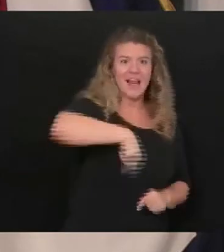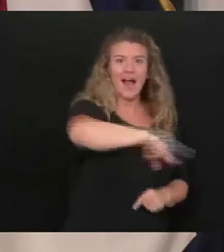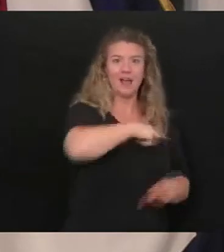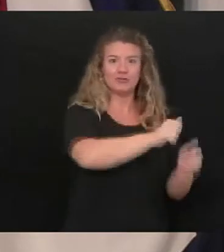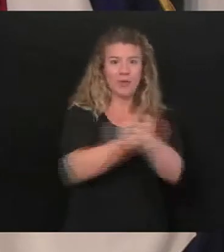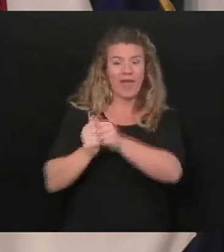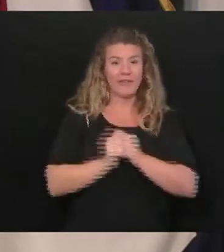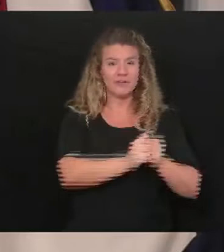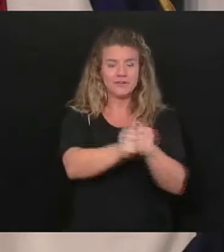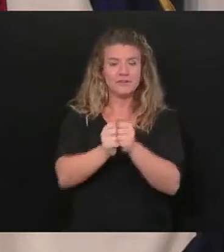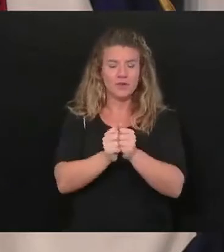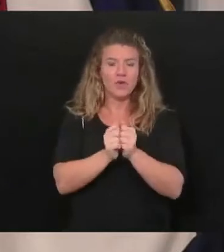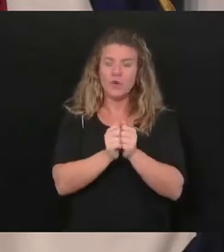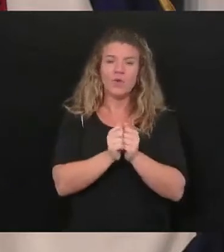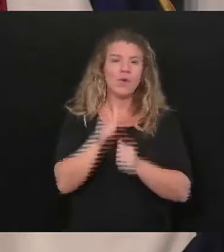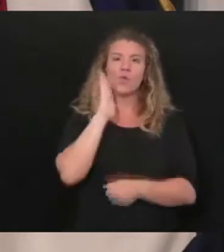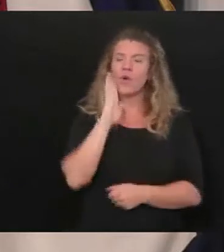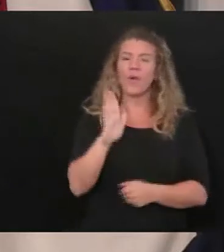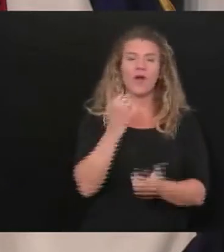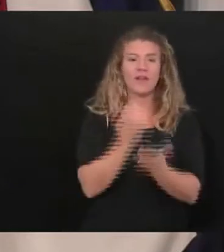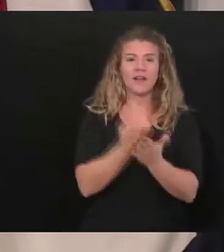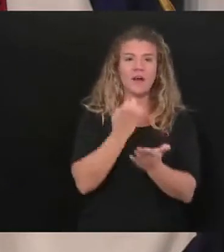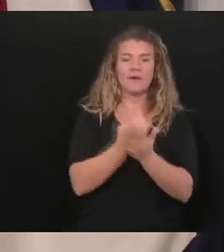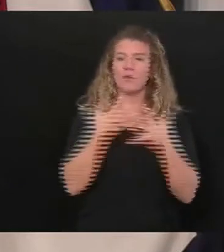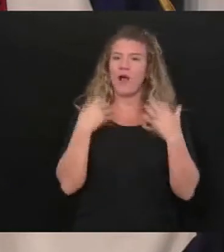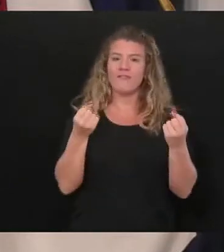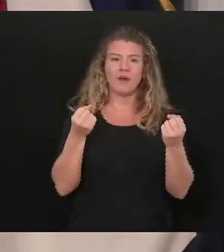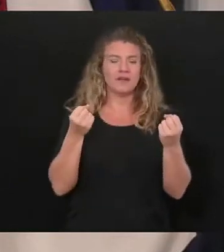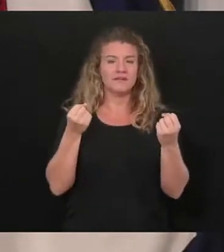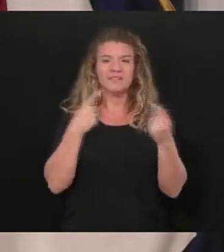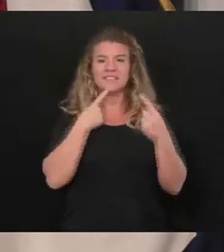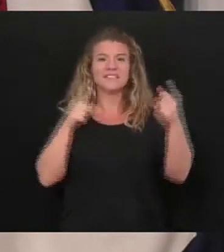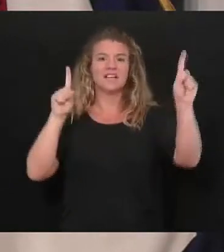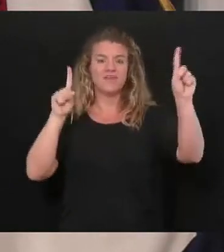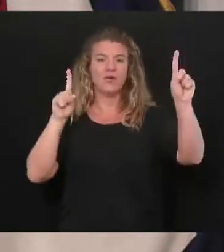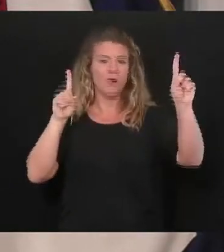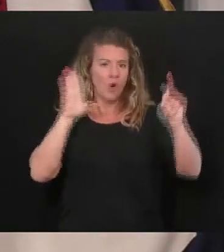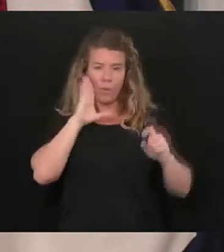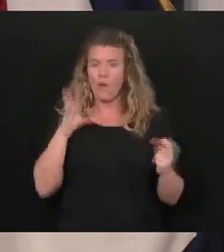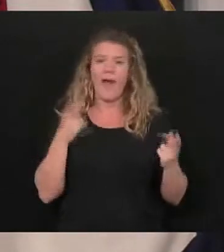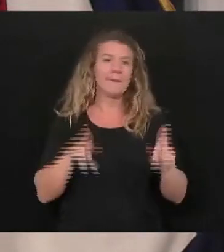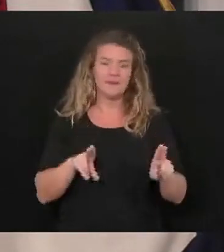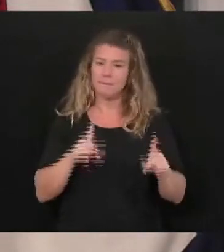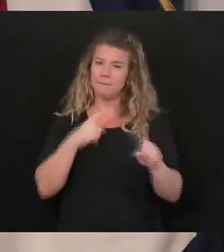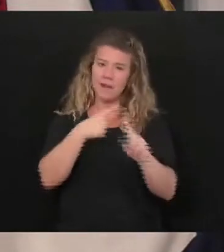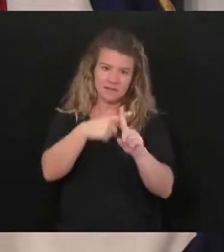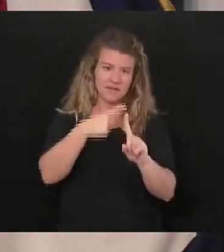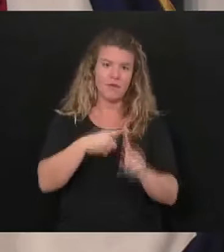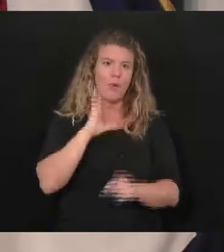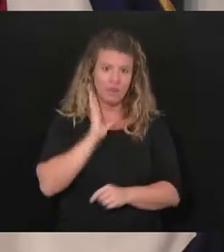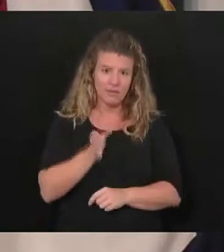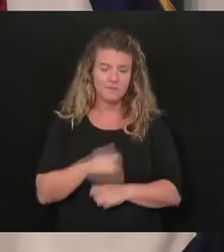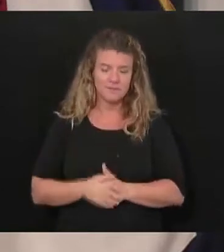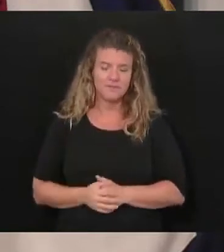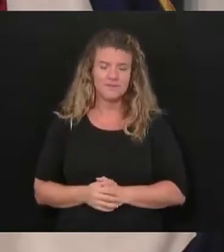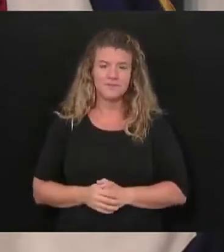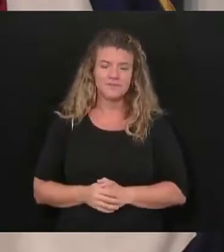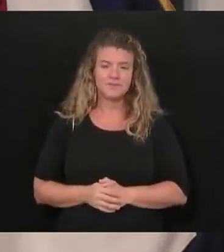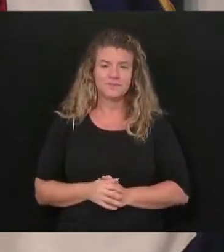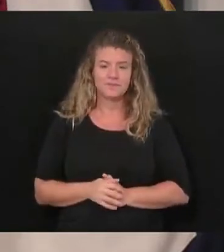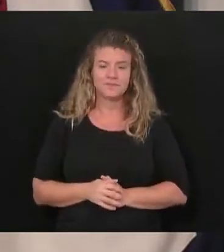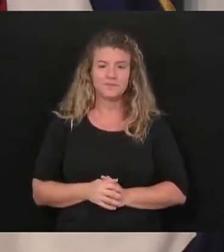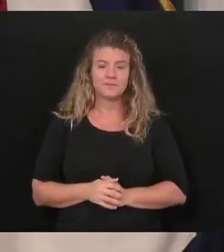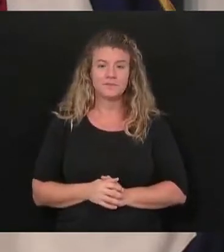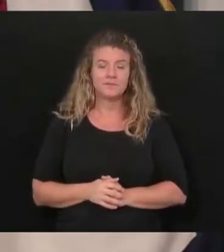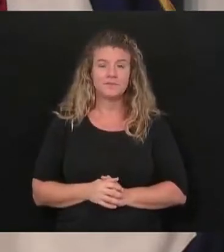will make this economic recovery happen in West Virginia and it will happen in a really positive way. As far as the